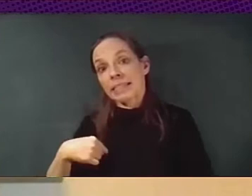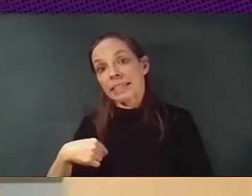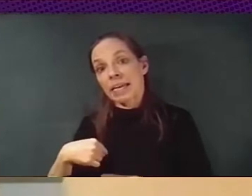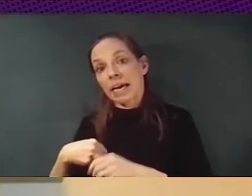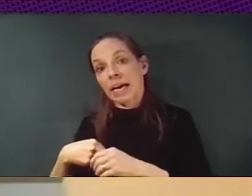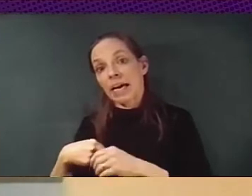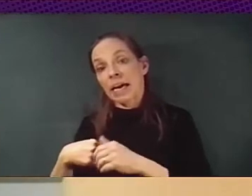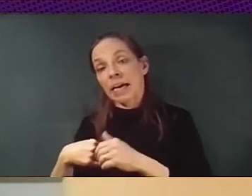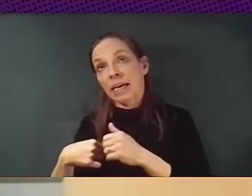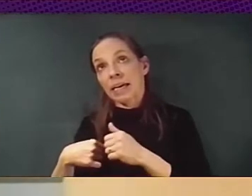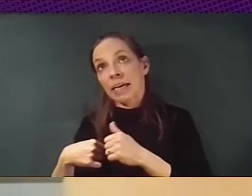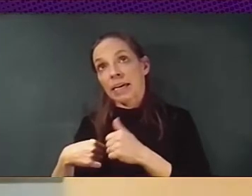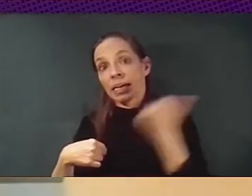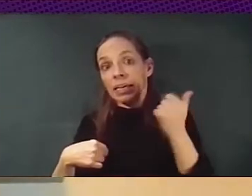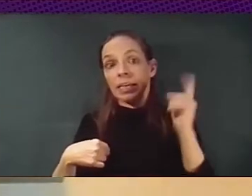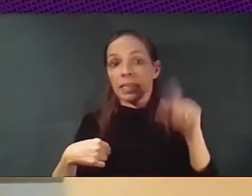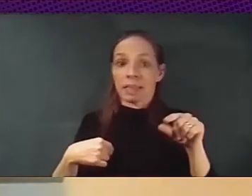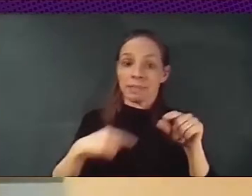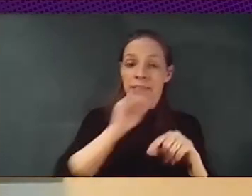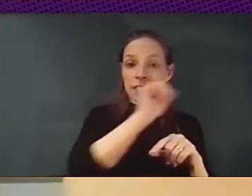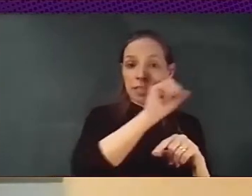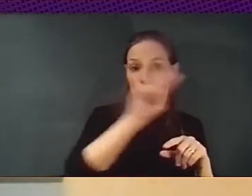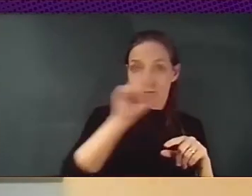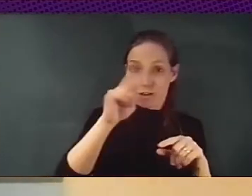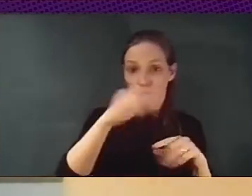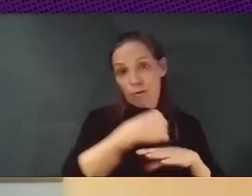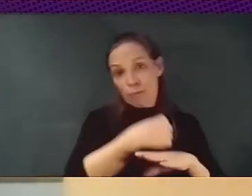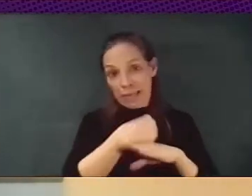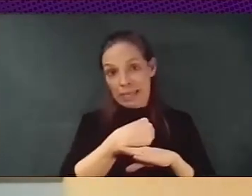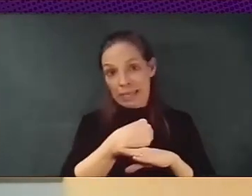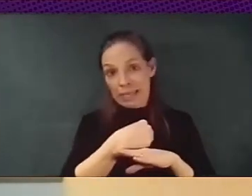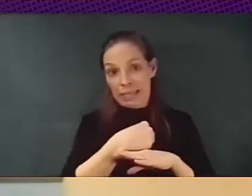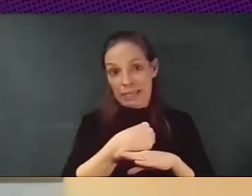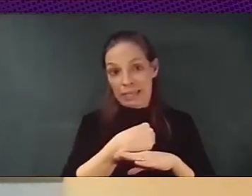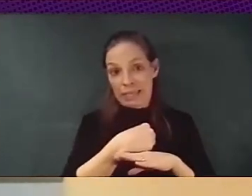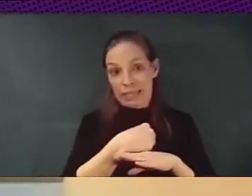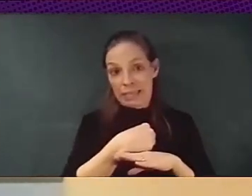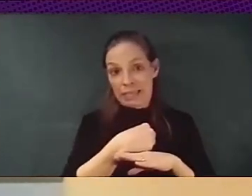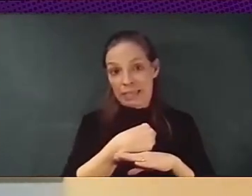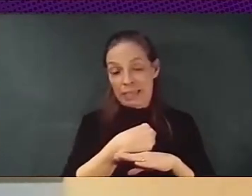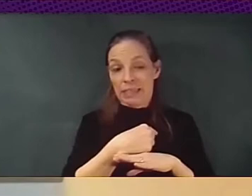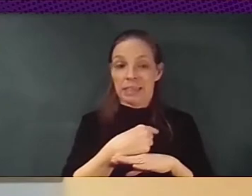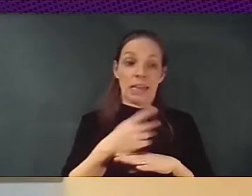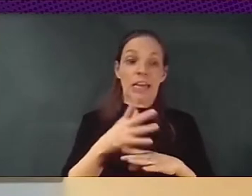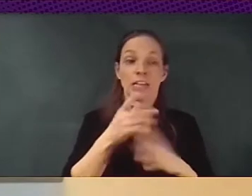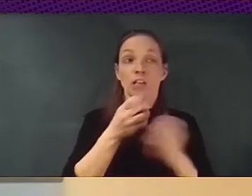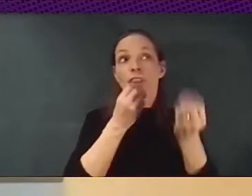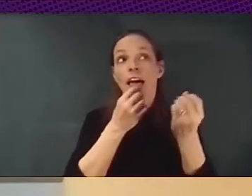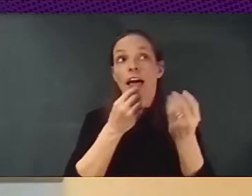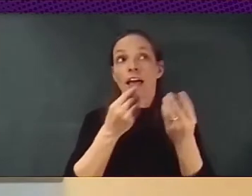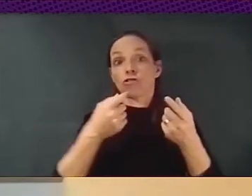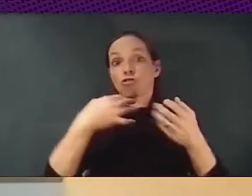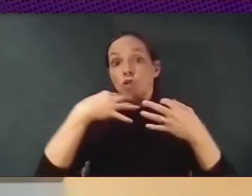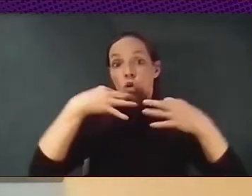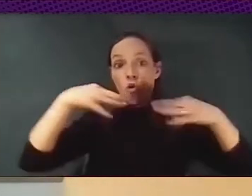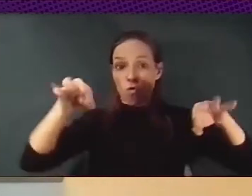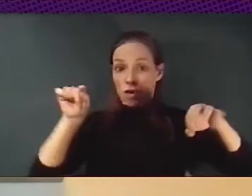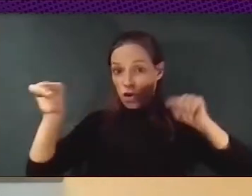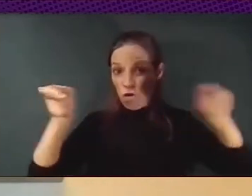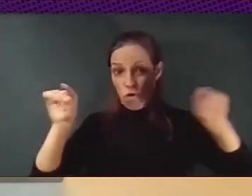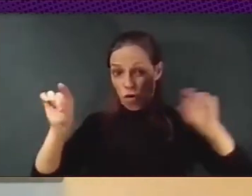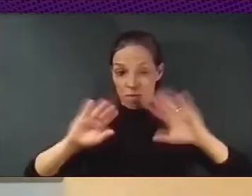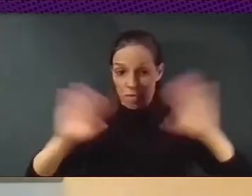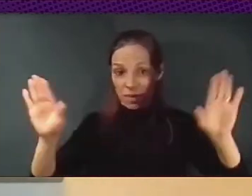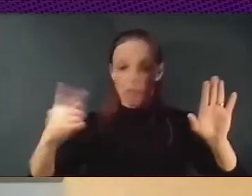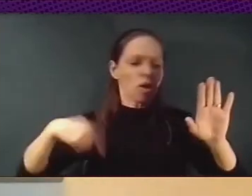Valley on the other side with the with the data monopolies. And so we need to regain our technological sovereignty, which, as I said